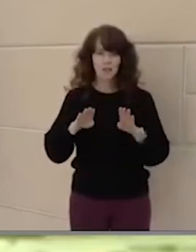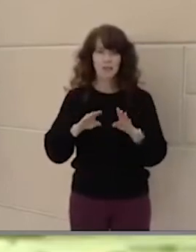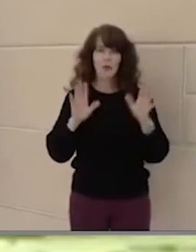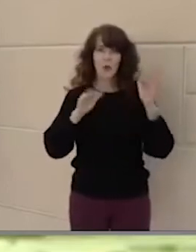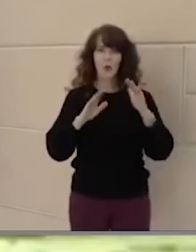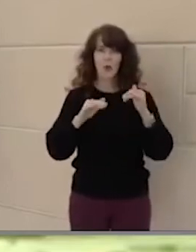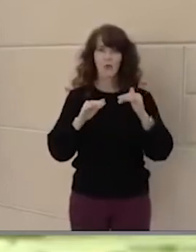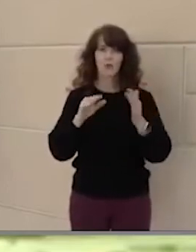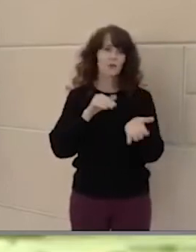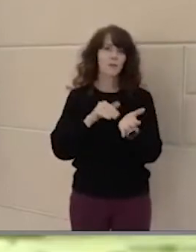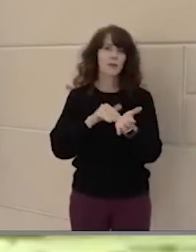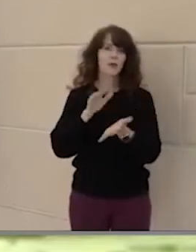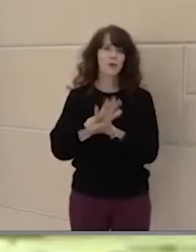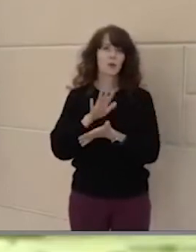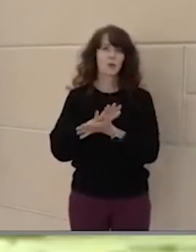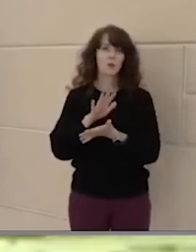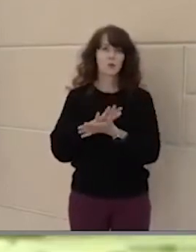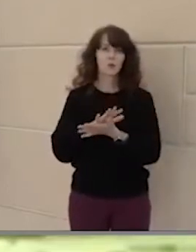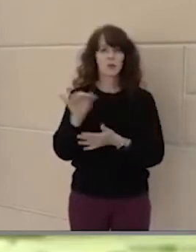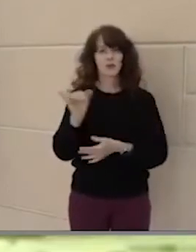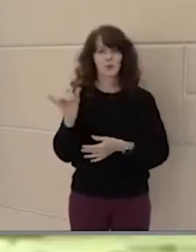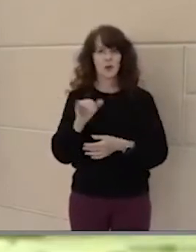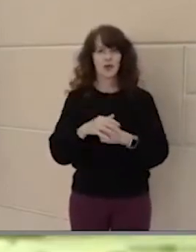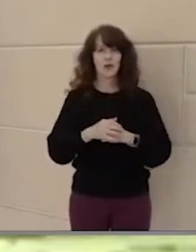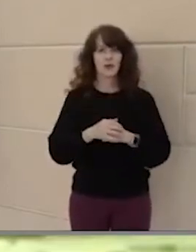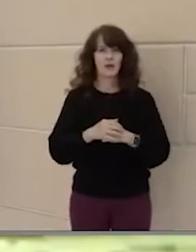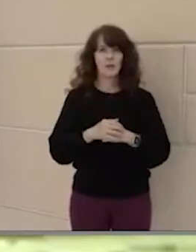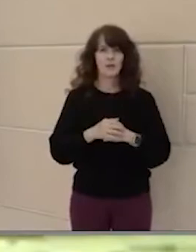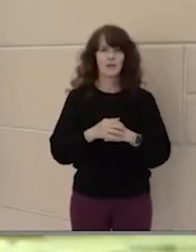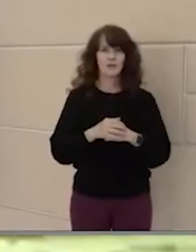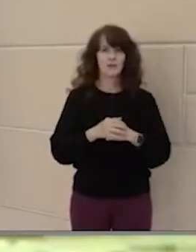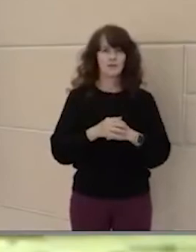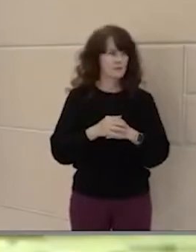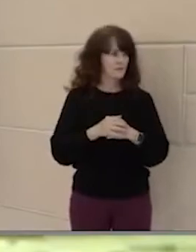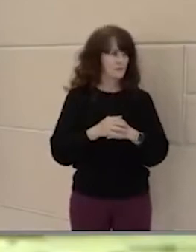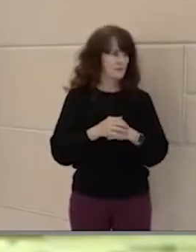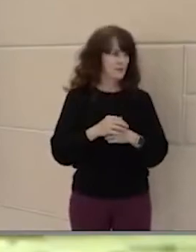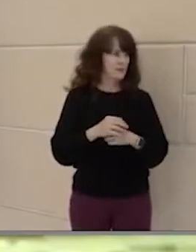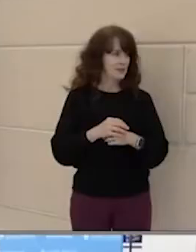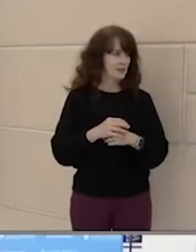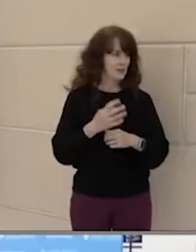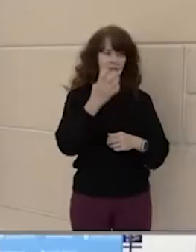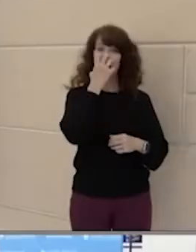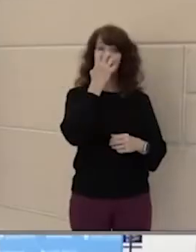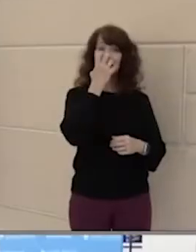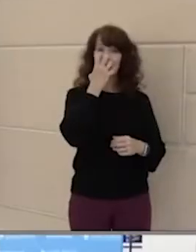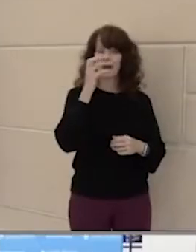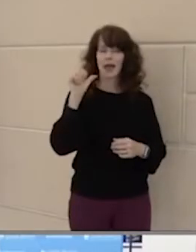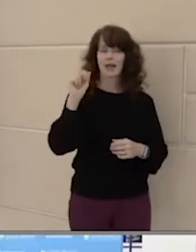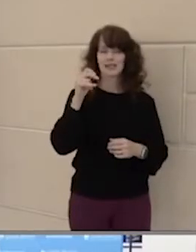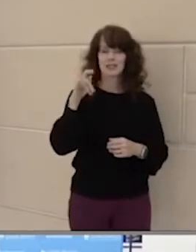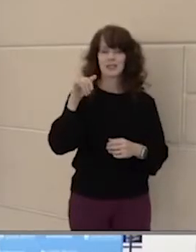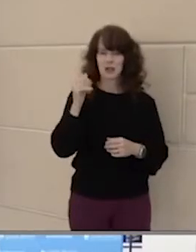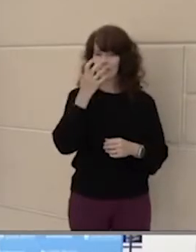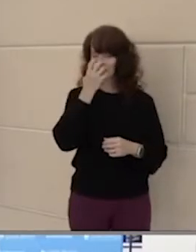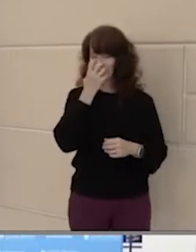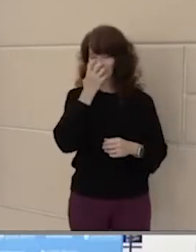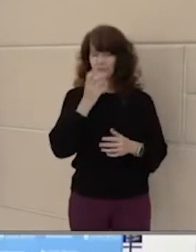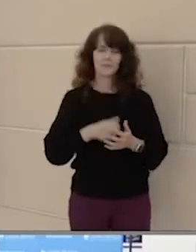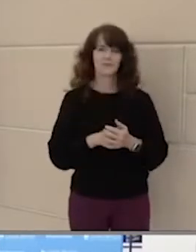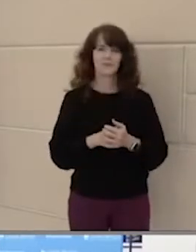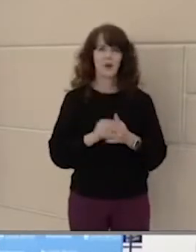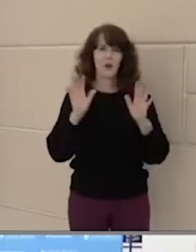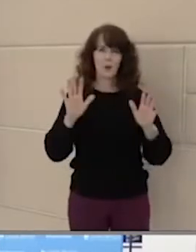go into their medical school as well to be an anesthesiologist. Yeah, that's admirable.